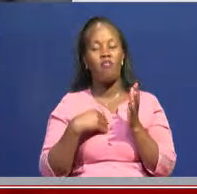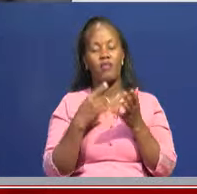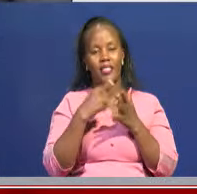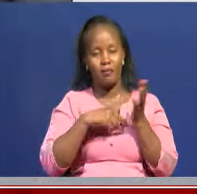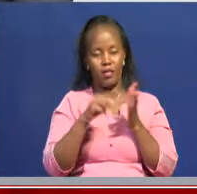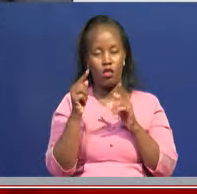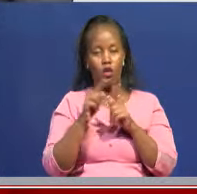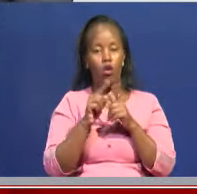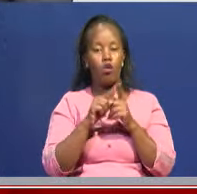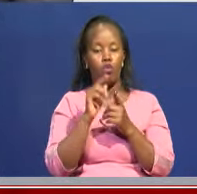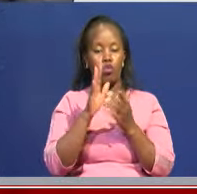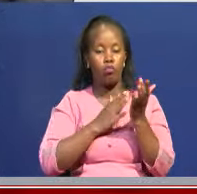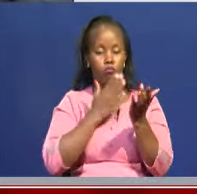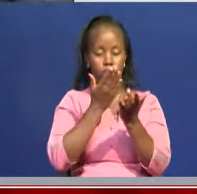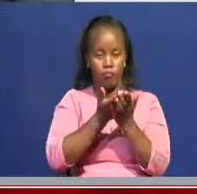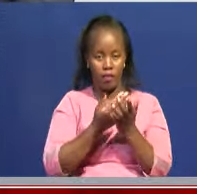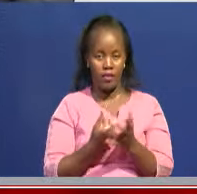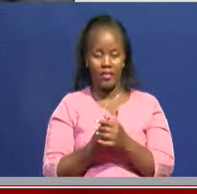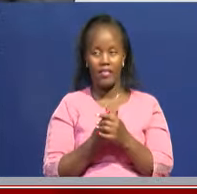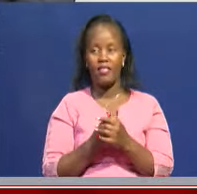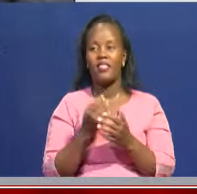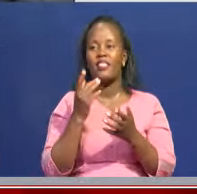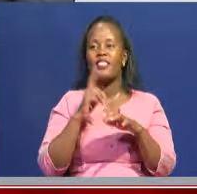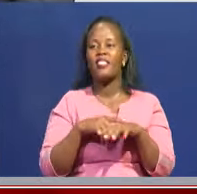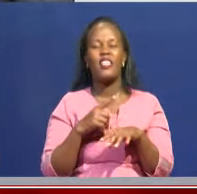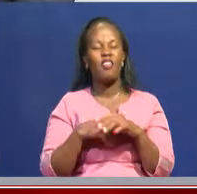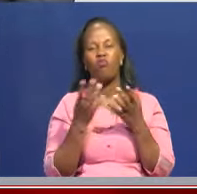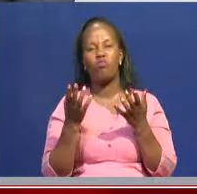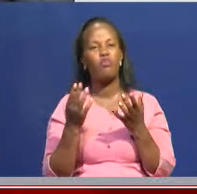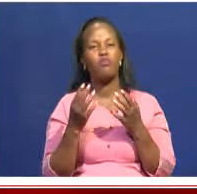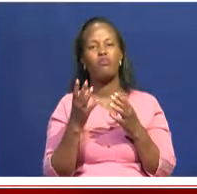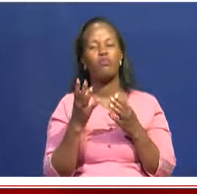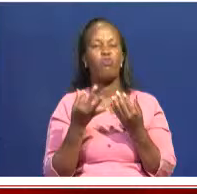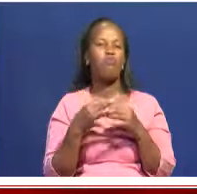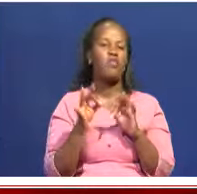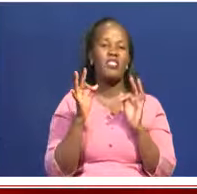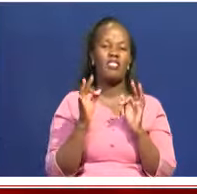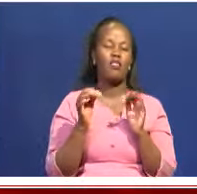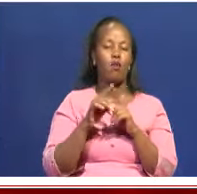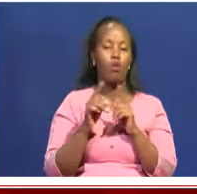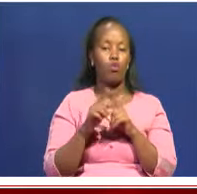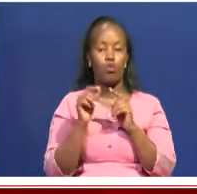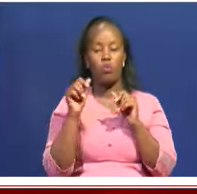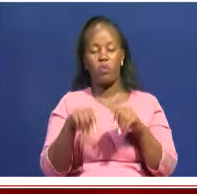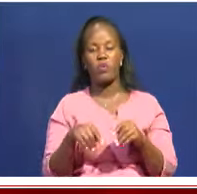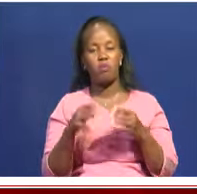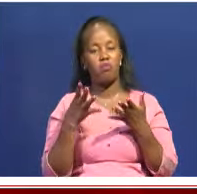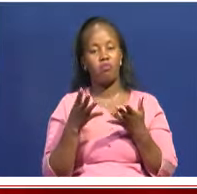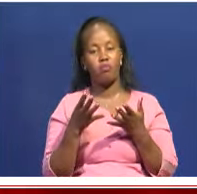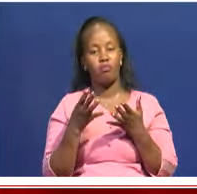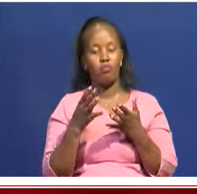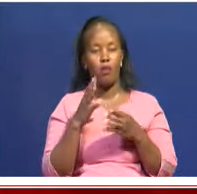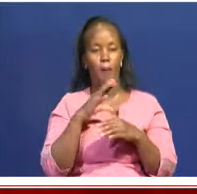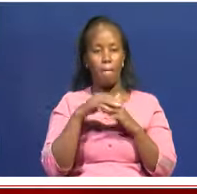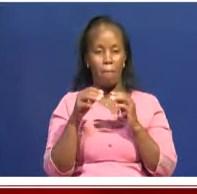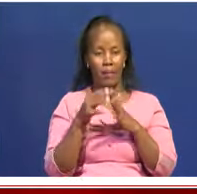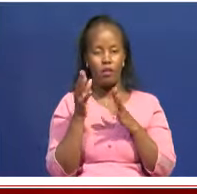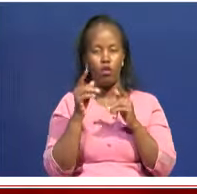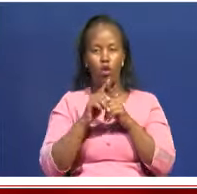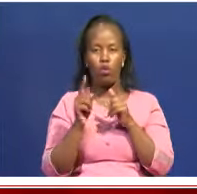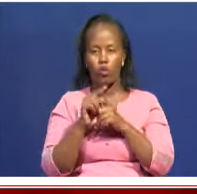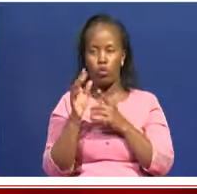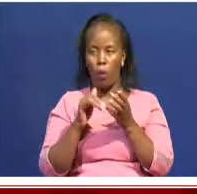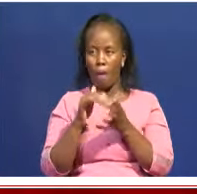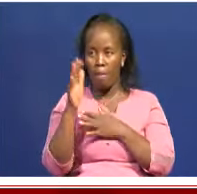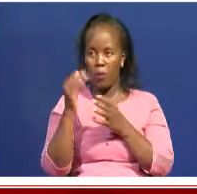buy all these products. So, you're sitting in the comfort of your office and you buy a Lamu Kofia from Lamu. A Kissy Soapstone from Kissy and it's delivered to you.